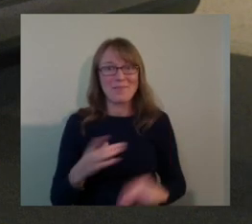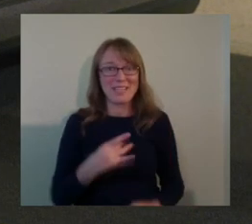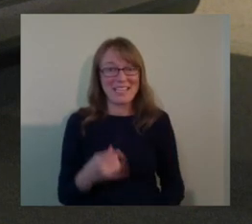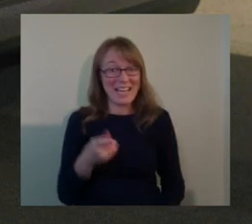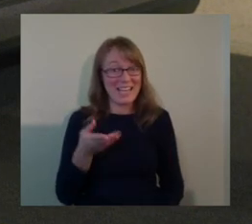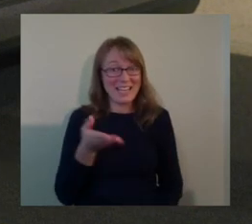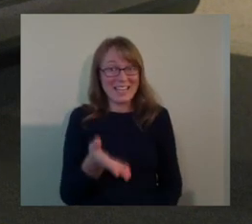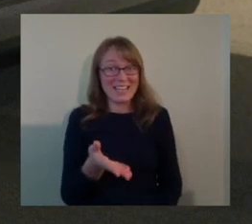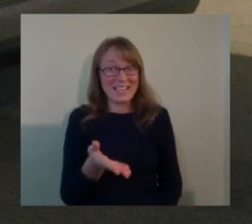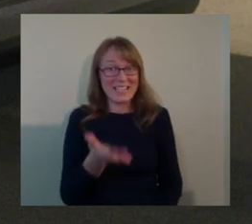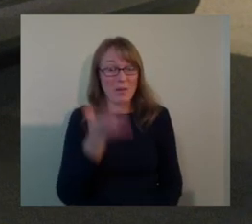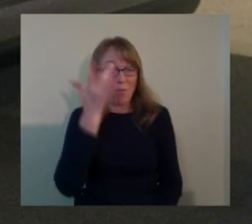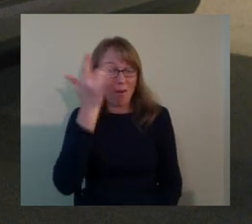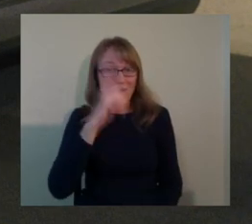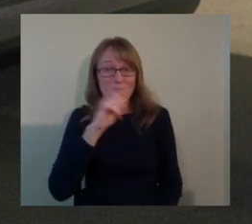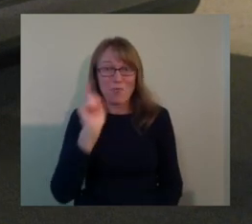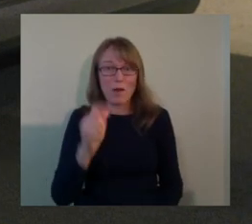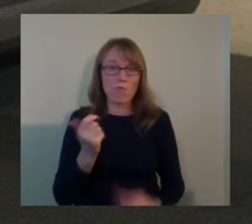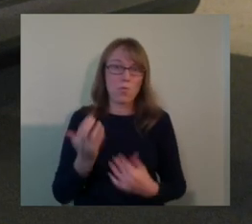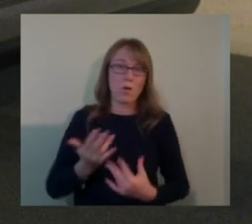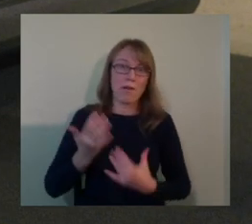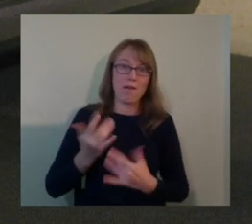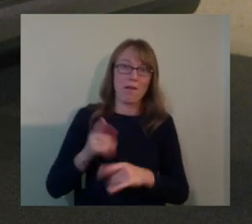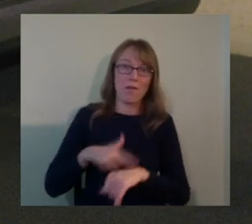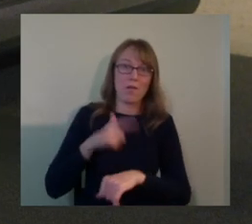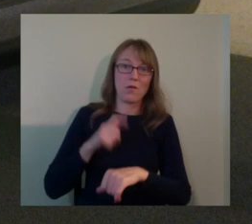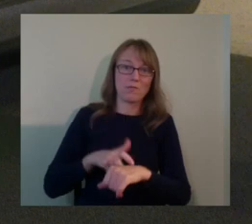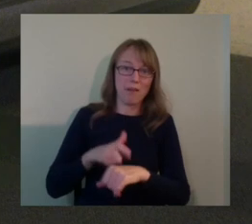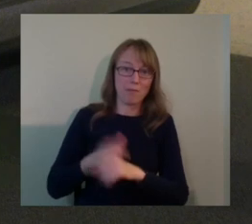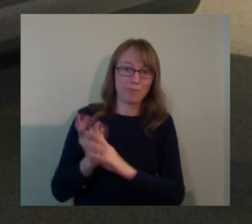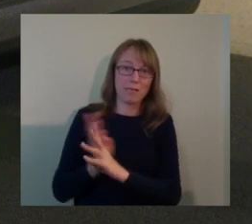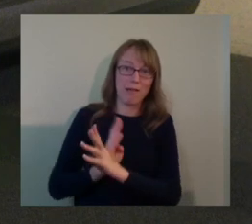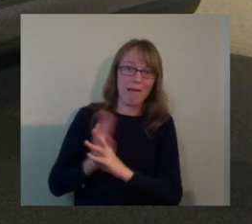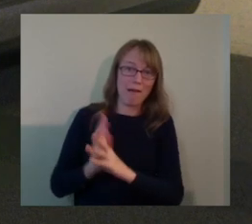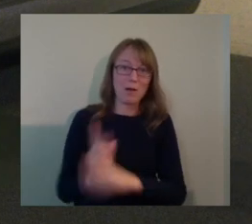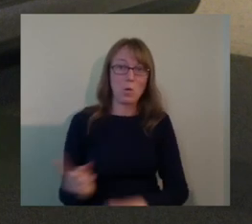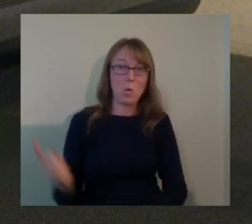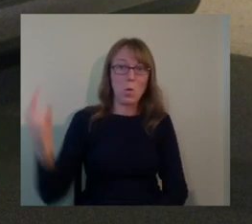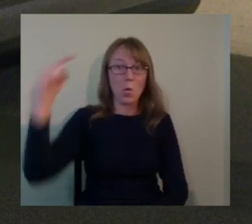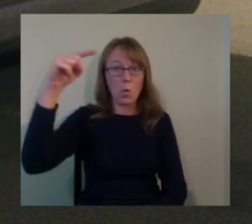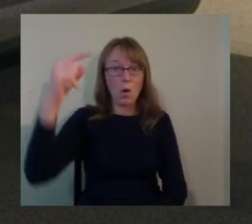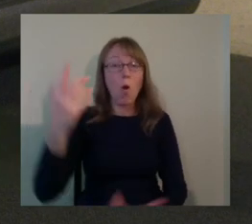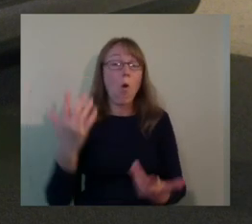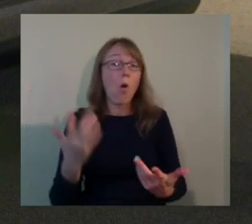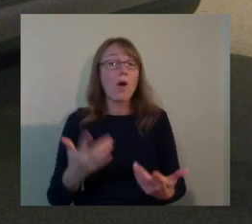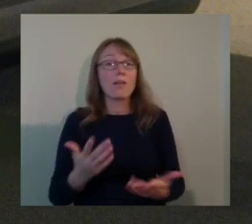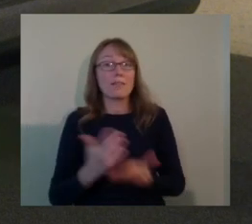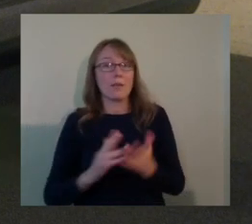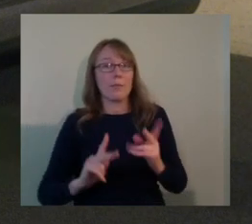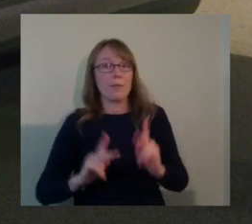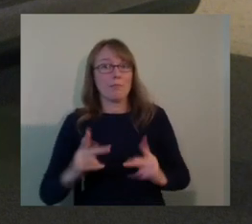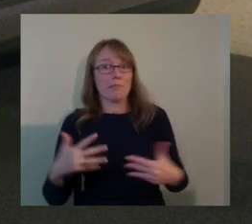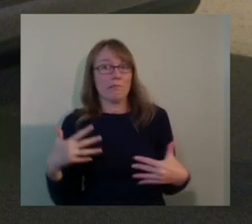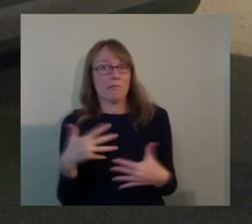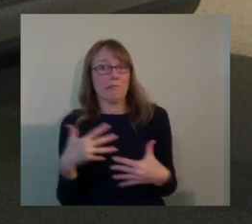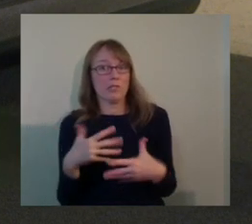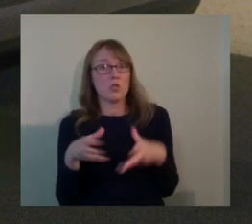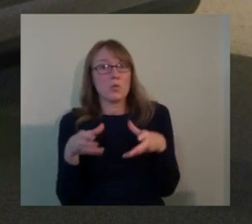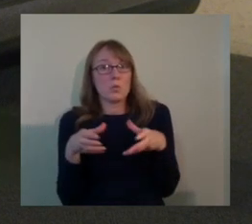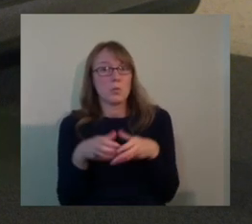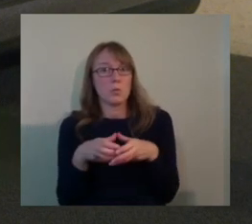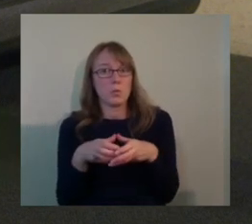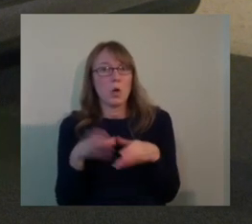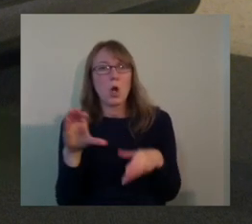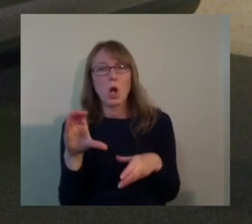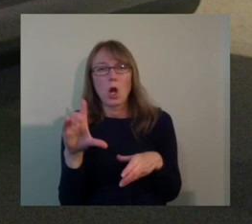as long in lines to go to the top, uh, and also their claustrophobia feelings when you're riding the little cab